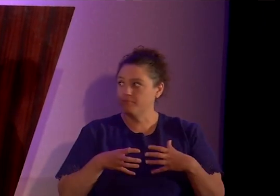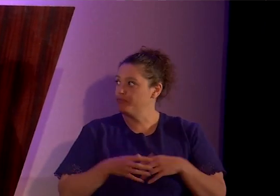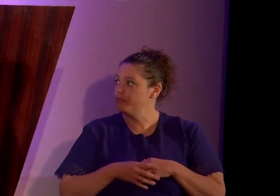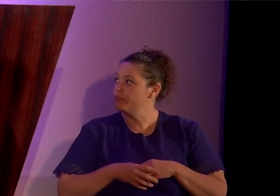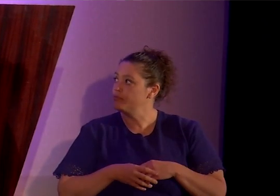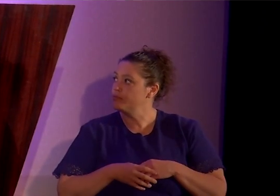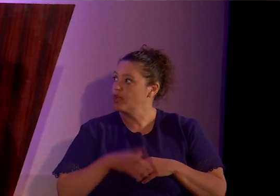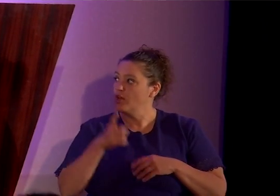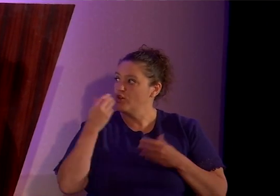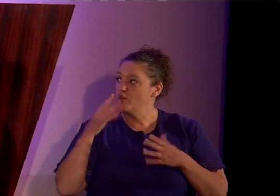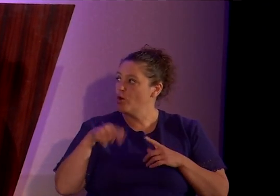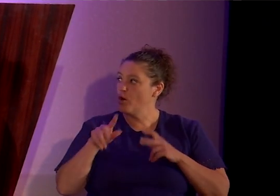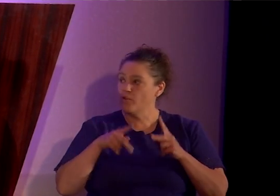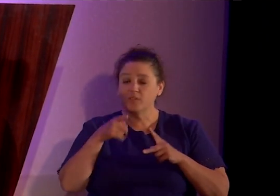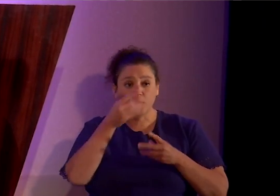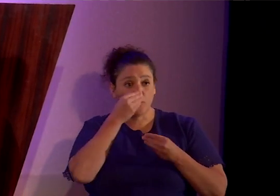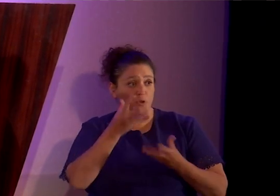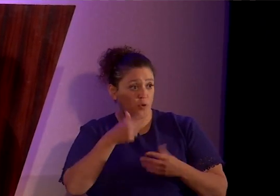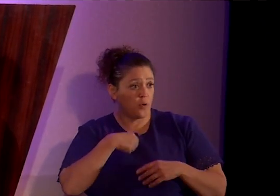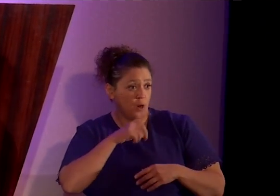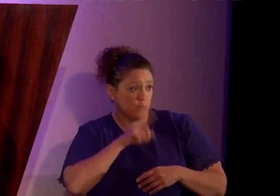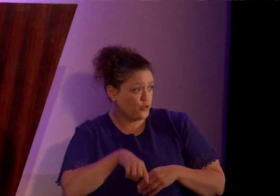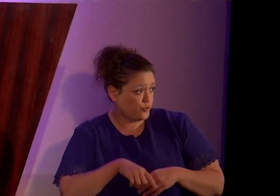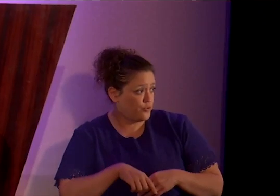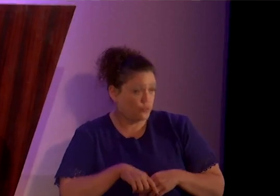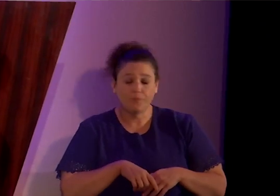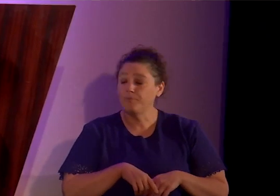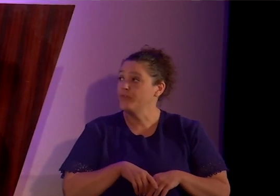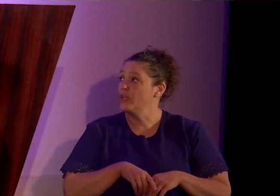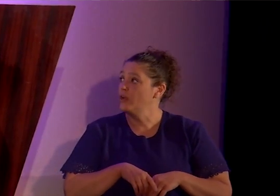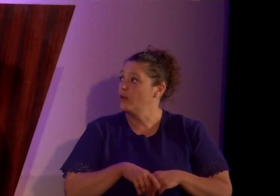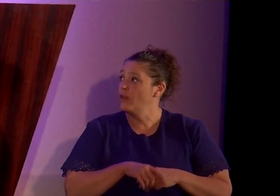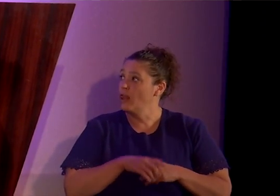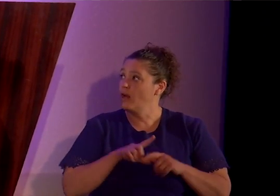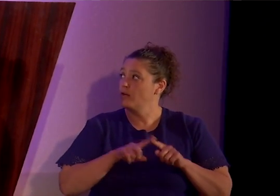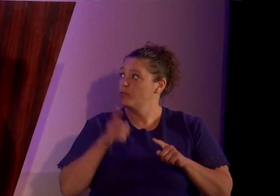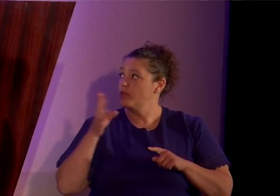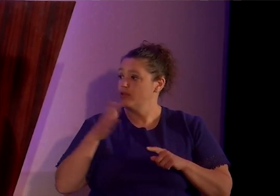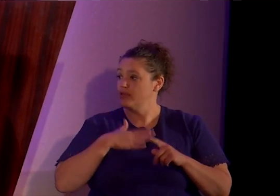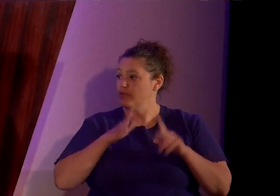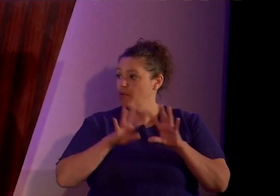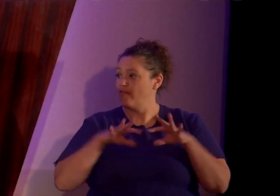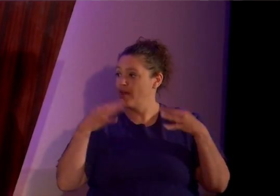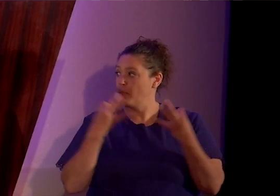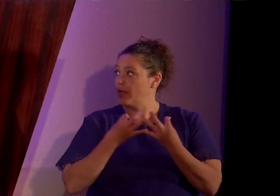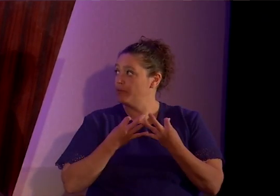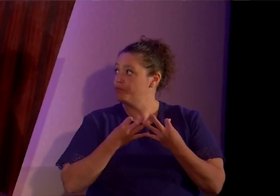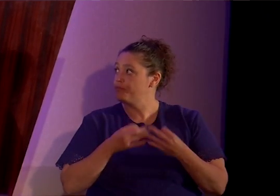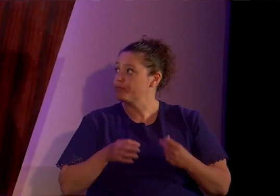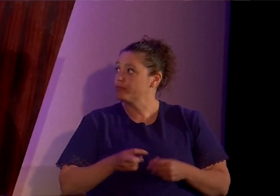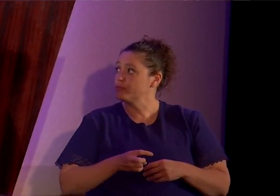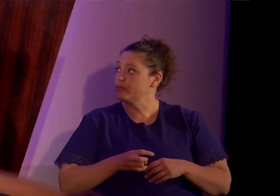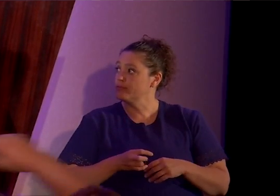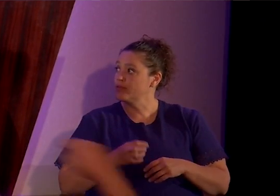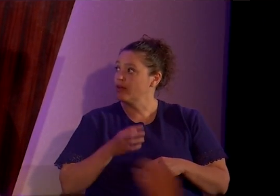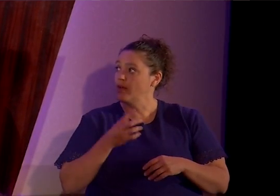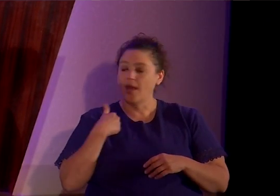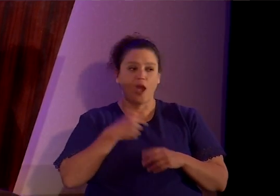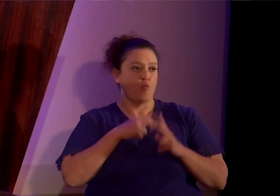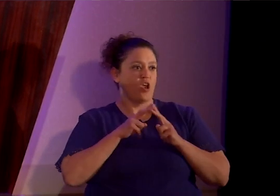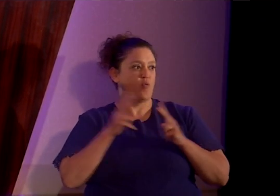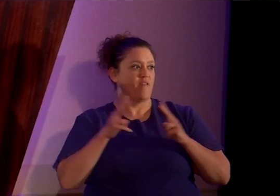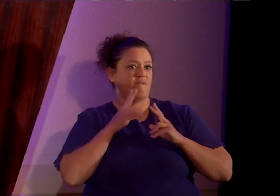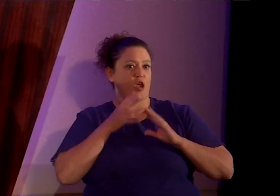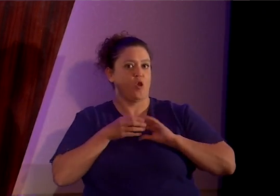don't need to know these people. You don't care, I'm sure. But this is my family, and we were extremely close